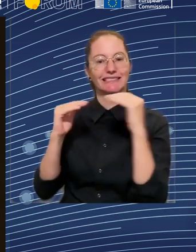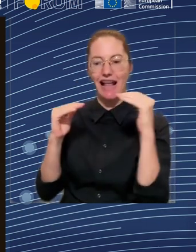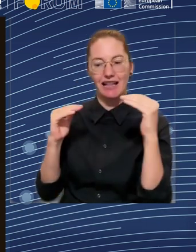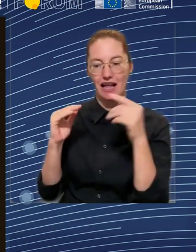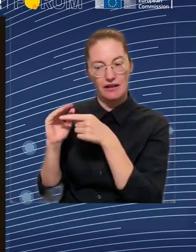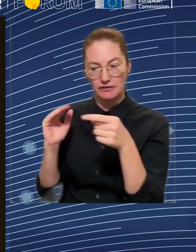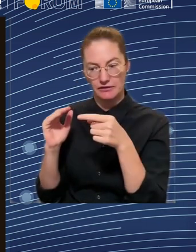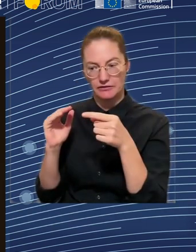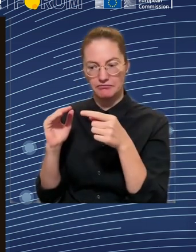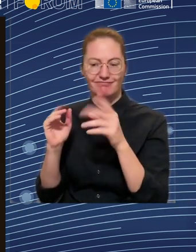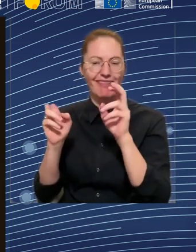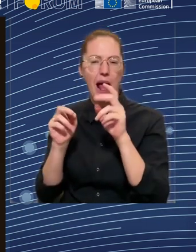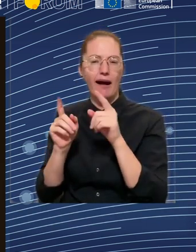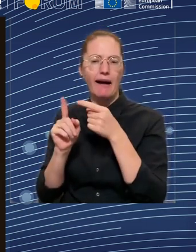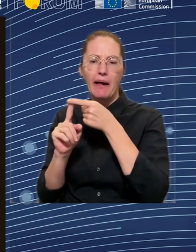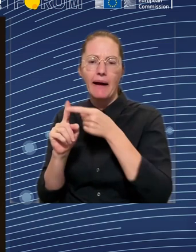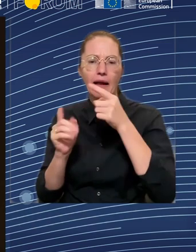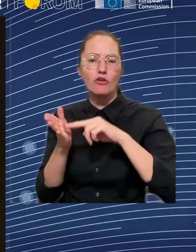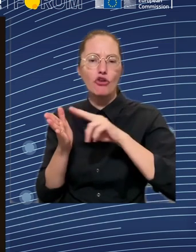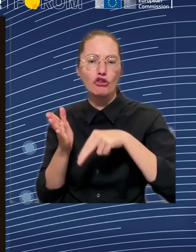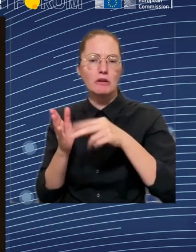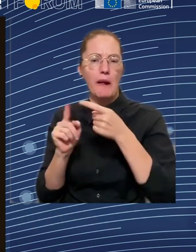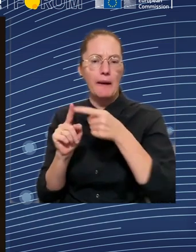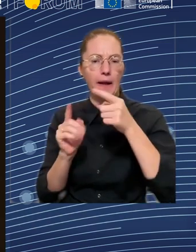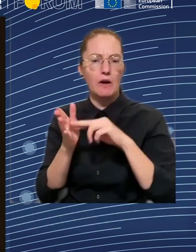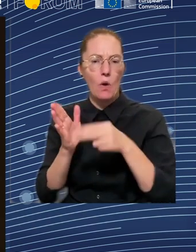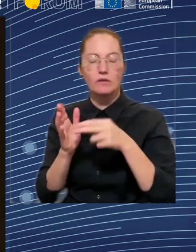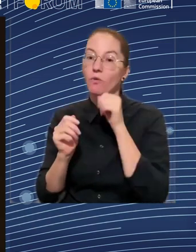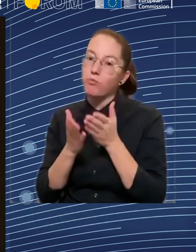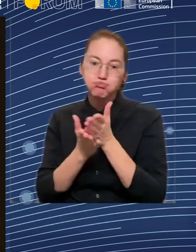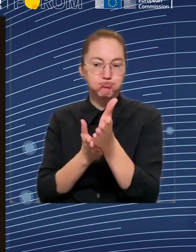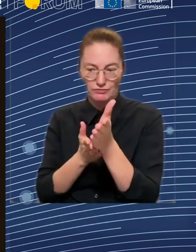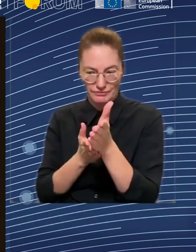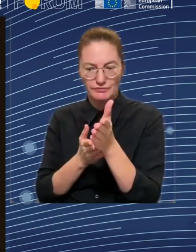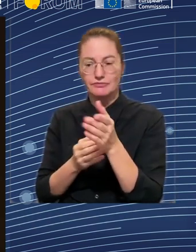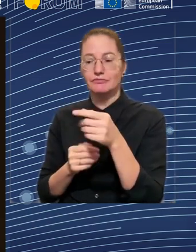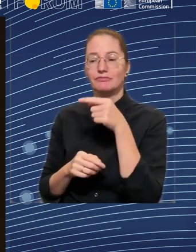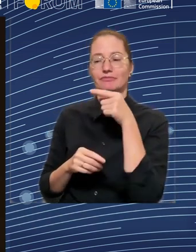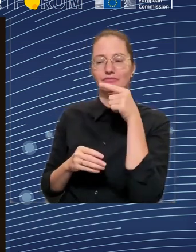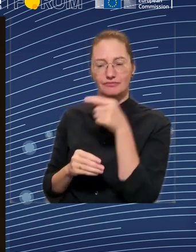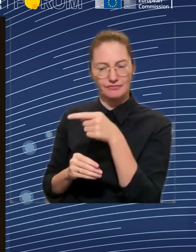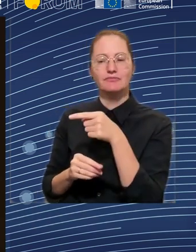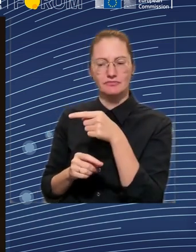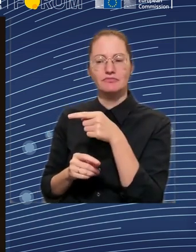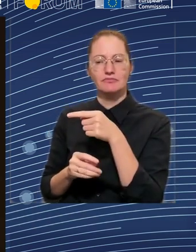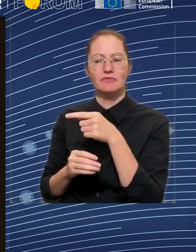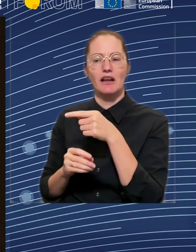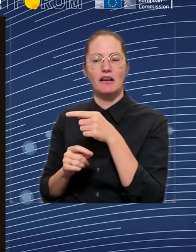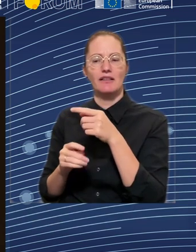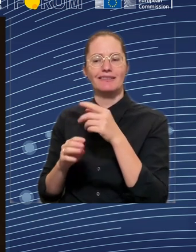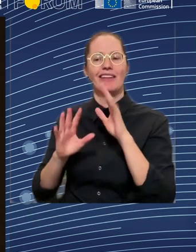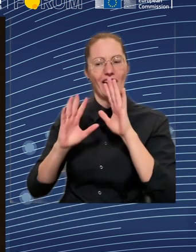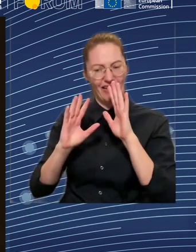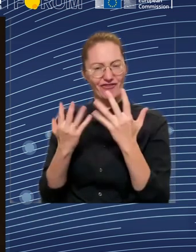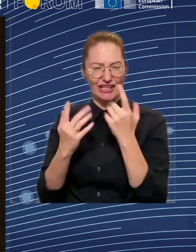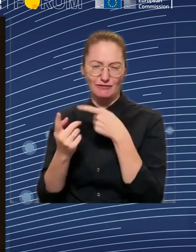which is non-standard, scary path that also impacting, especially like I said, younger generation in accessing in the short and long